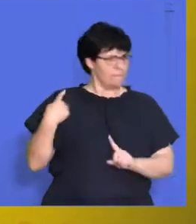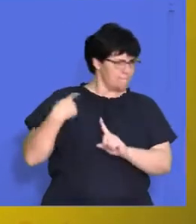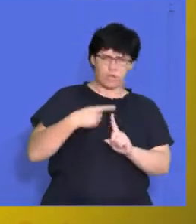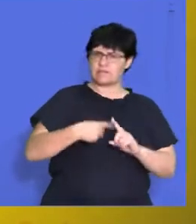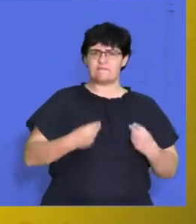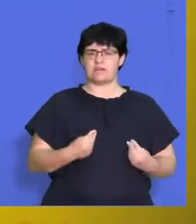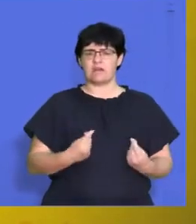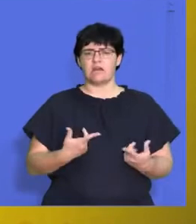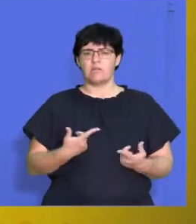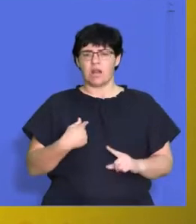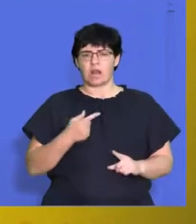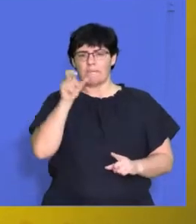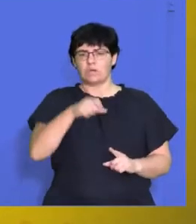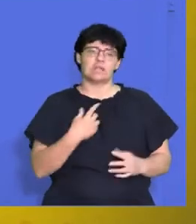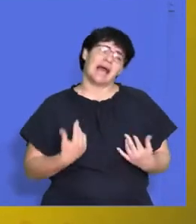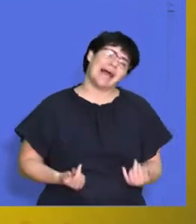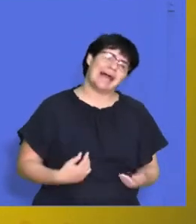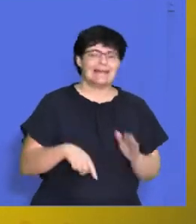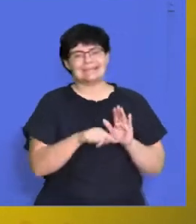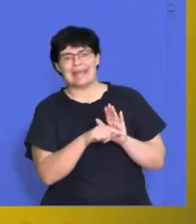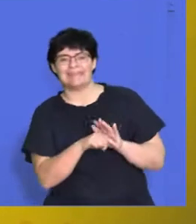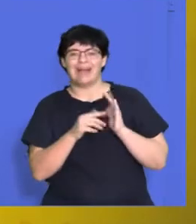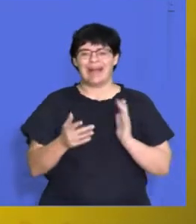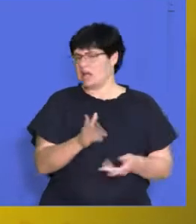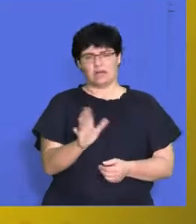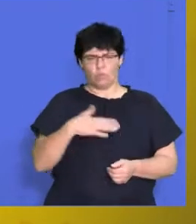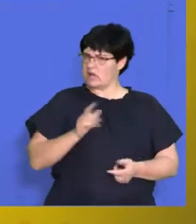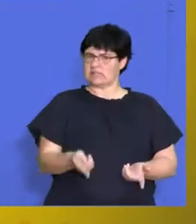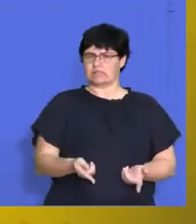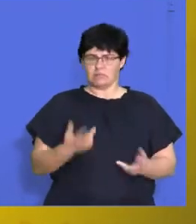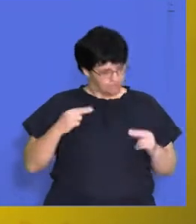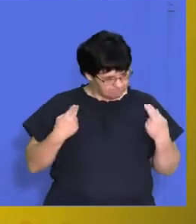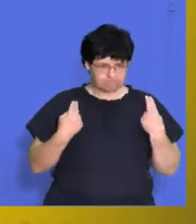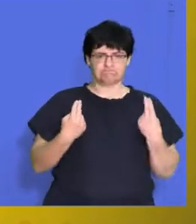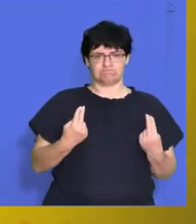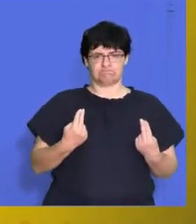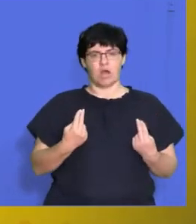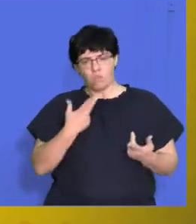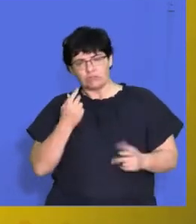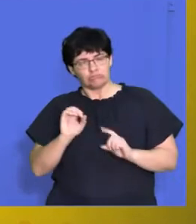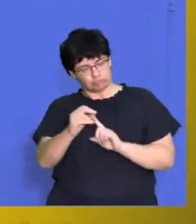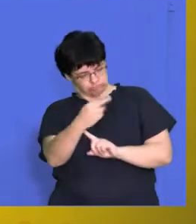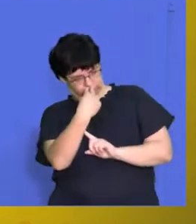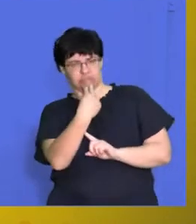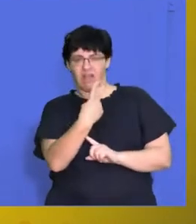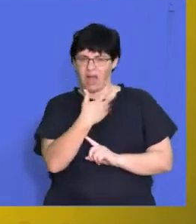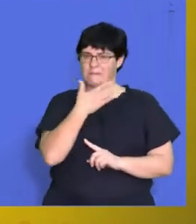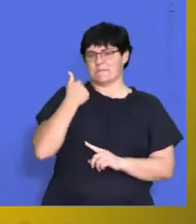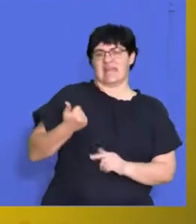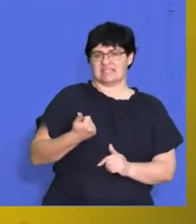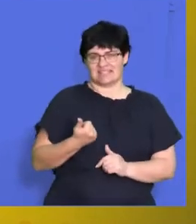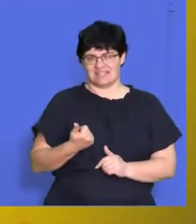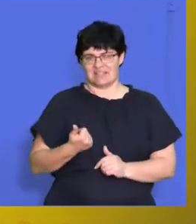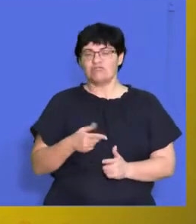No one wants to be around someone that's negative the whole time. So you're trying to put your best foot forward in this interview,